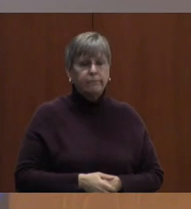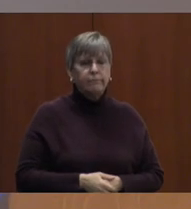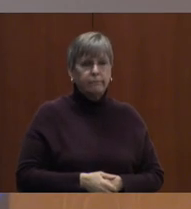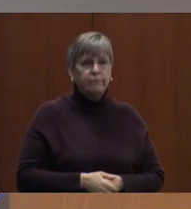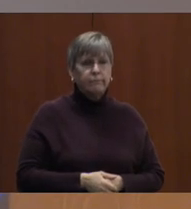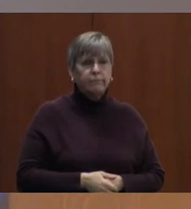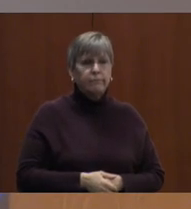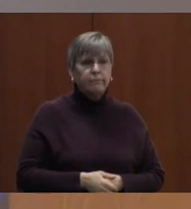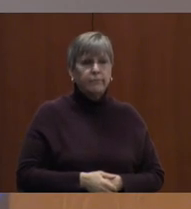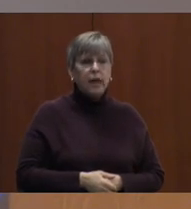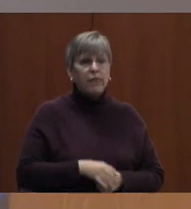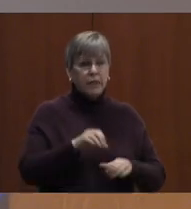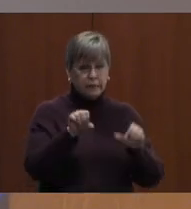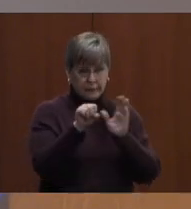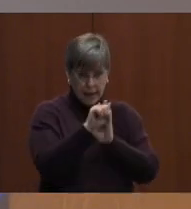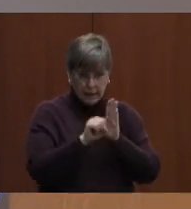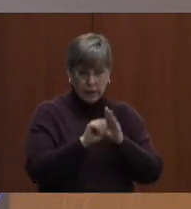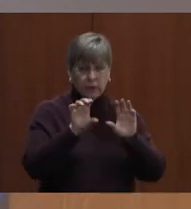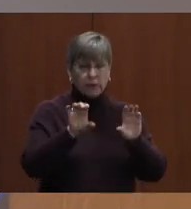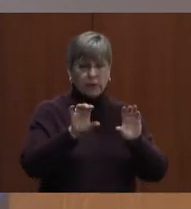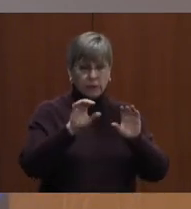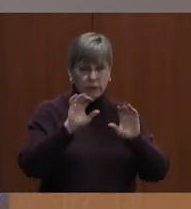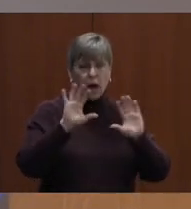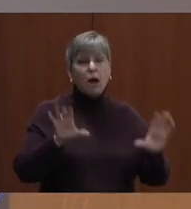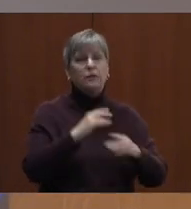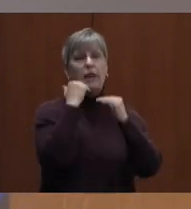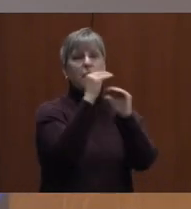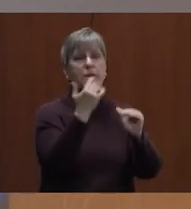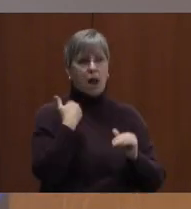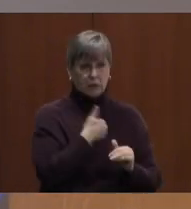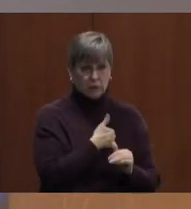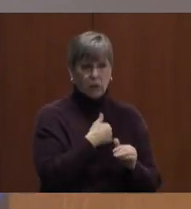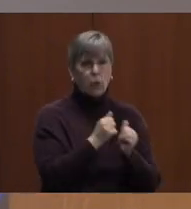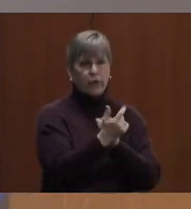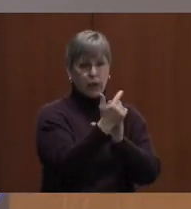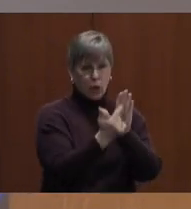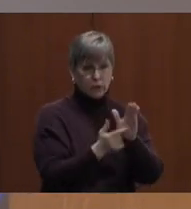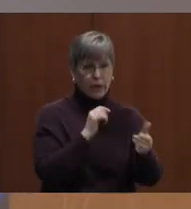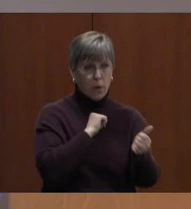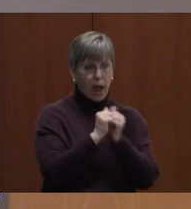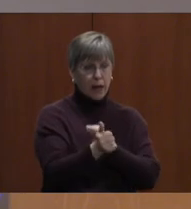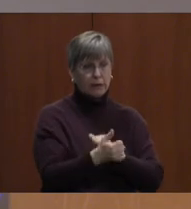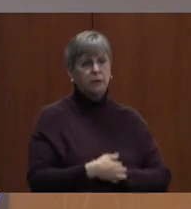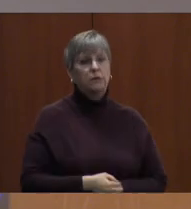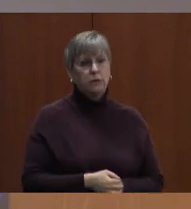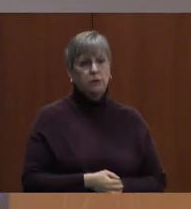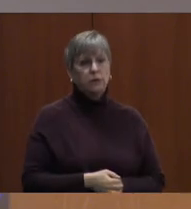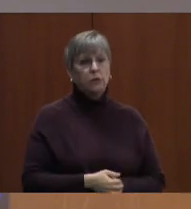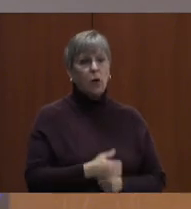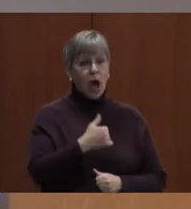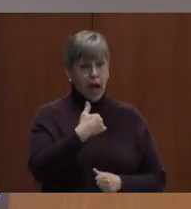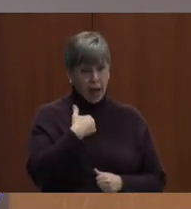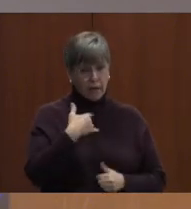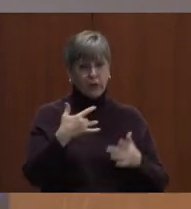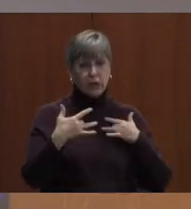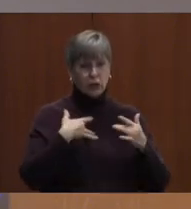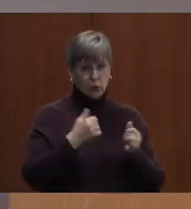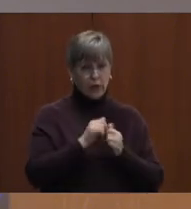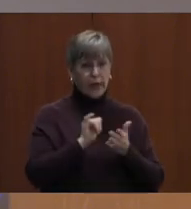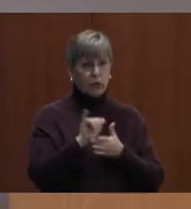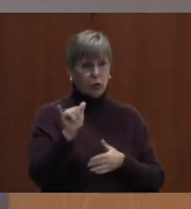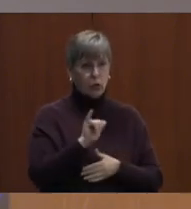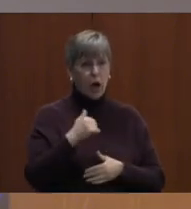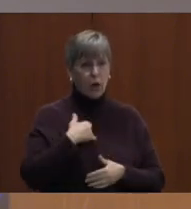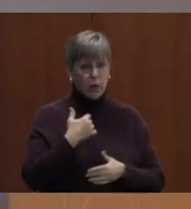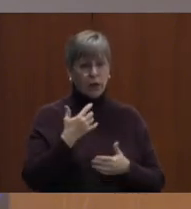The state does tie our hands with as far as some of these laws that are passed. So I have a concern with that. So I would like